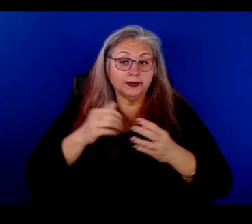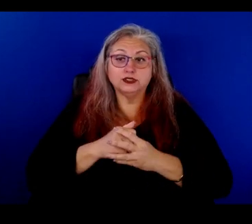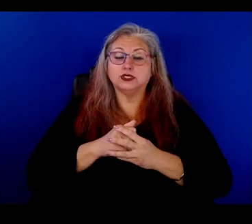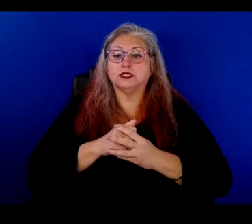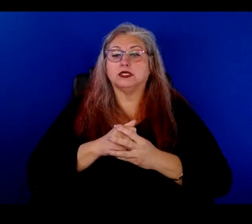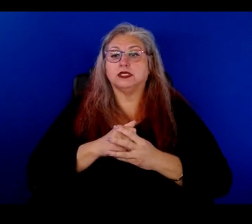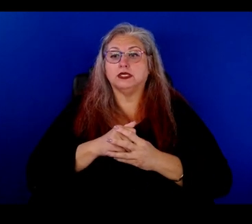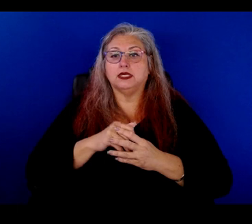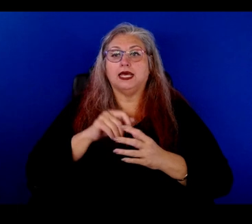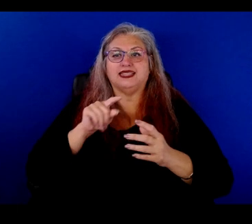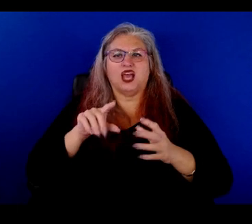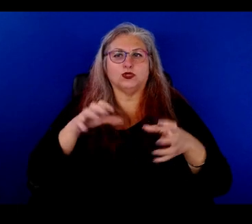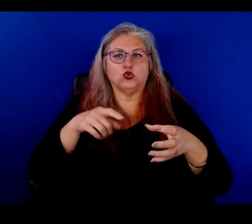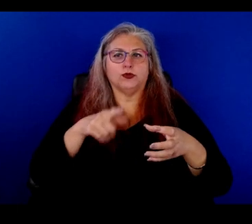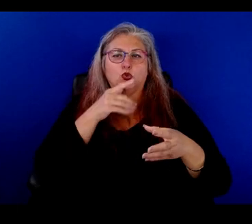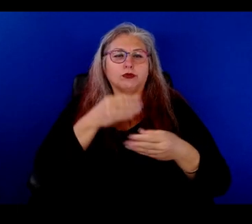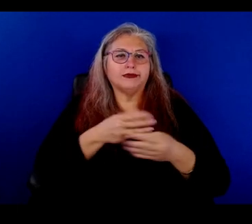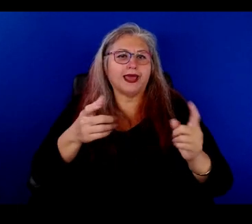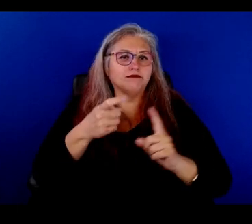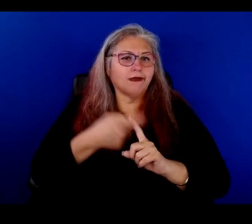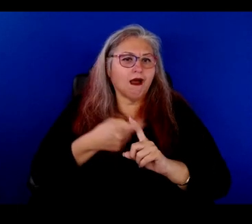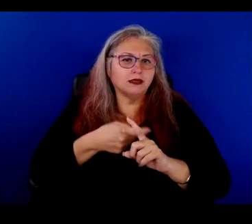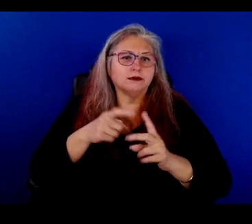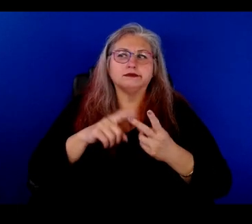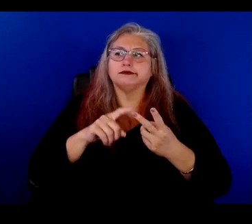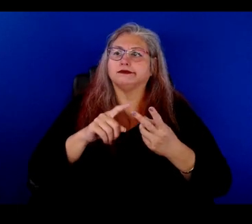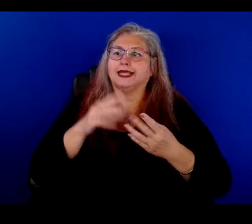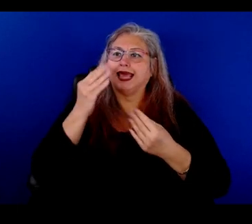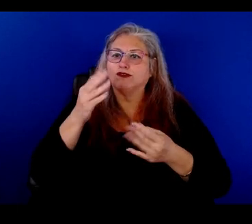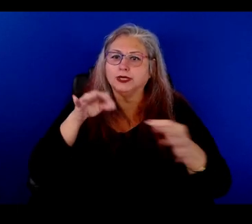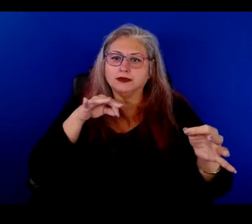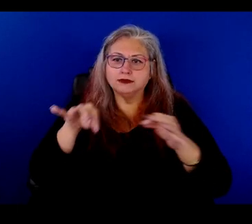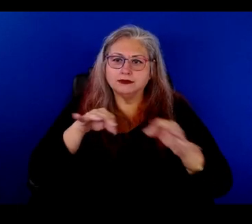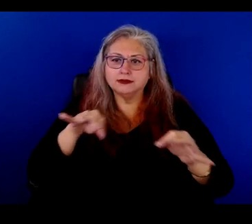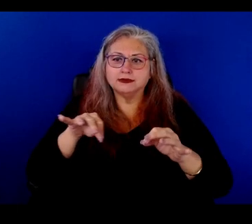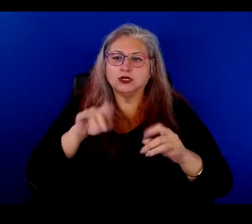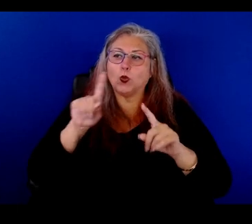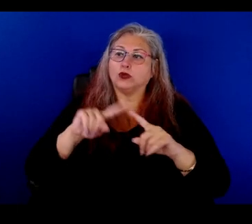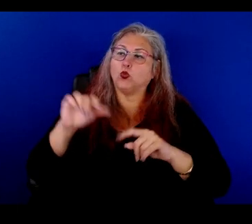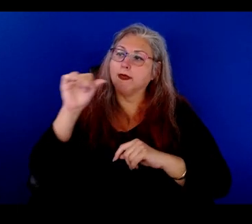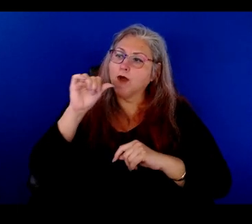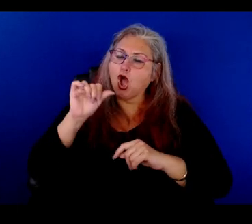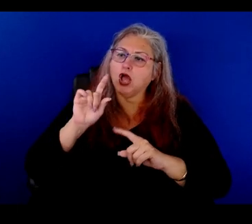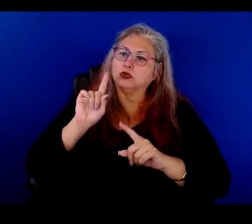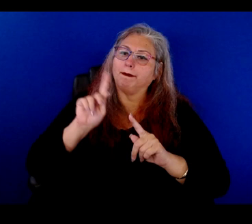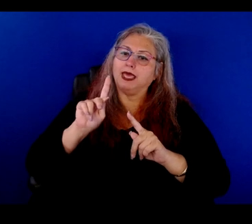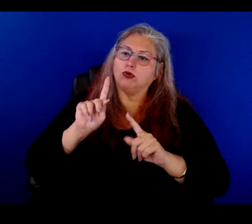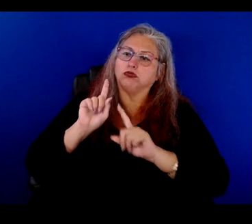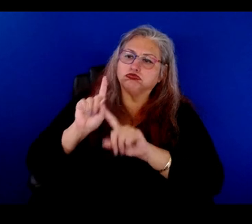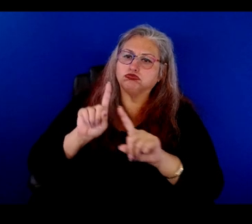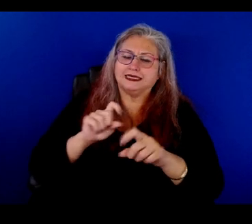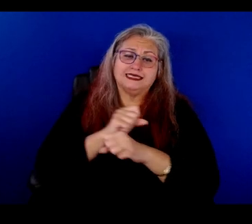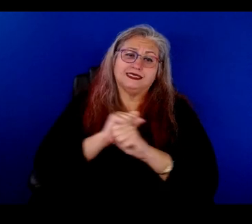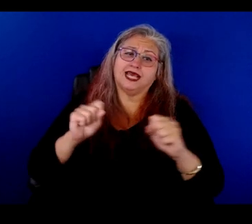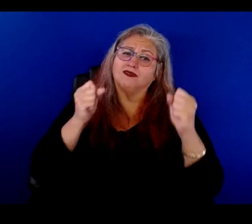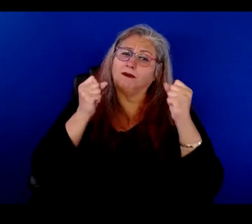it was a group that handed out condoms and information, bilingual, went to the bars, went to where people were, and saved a